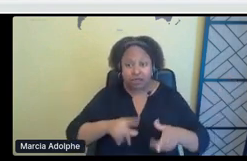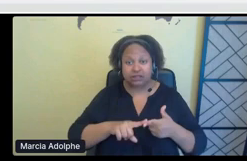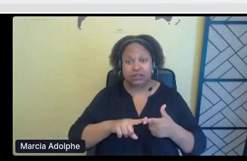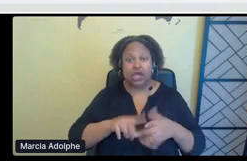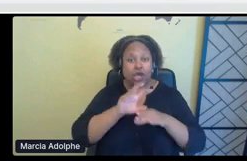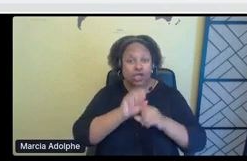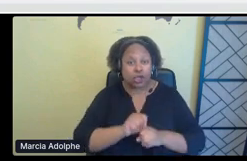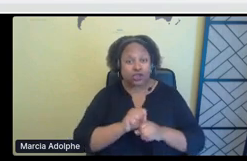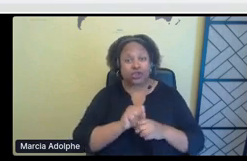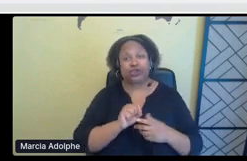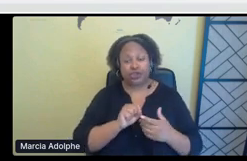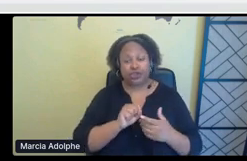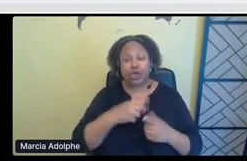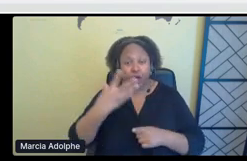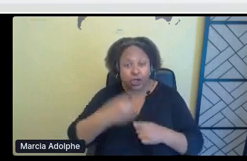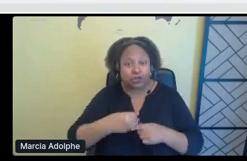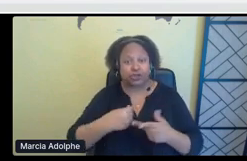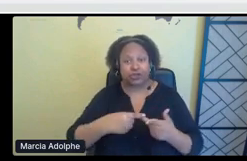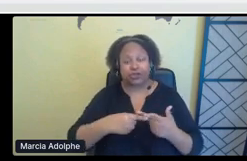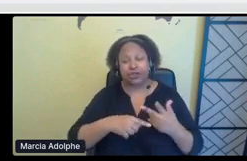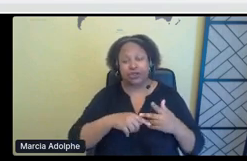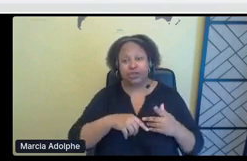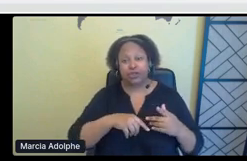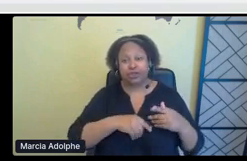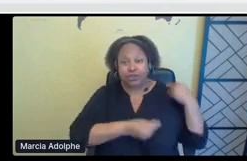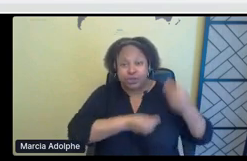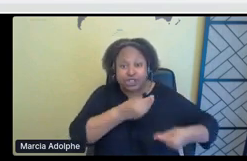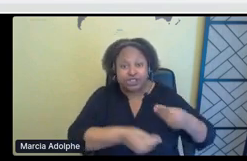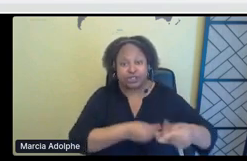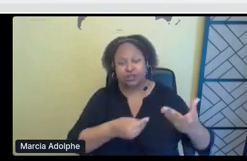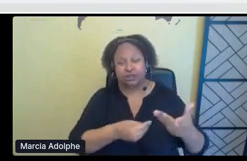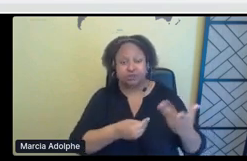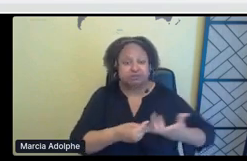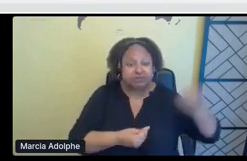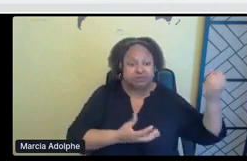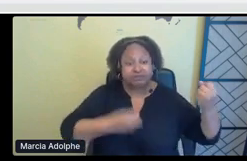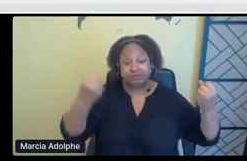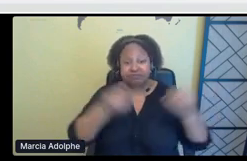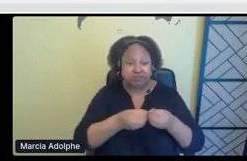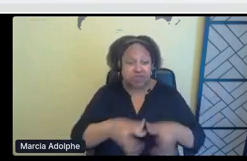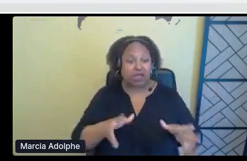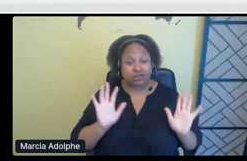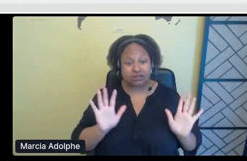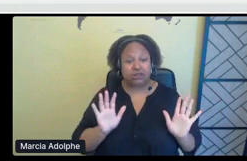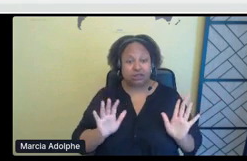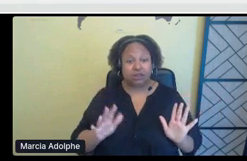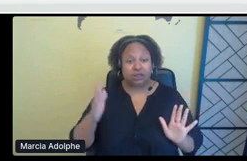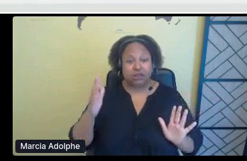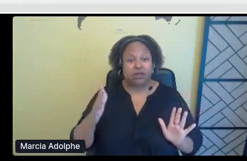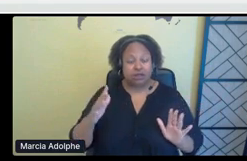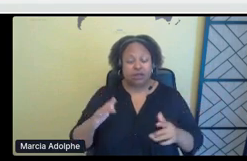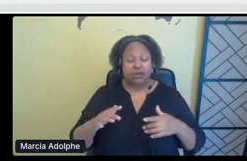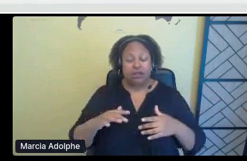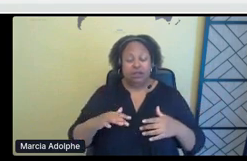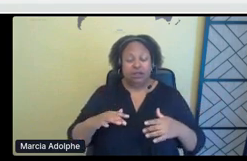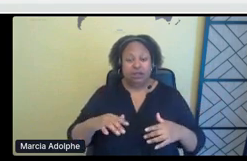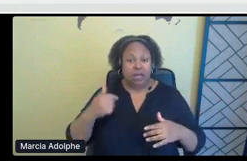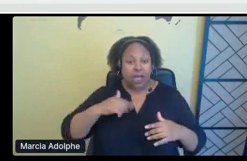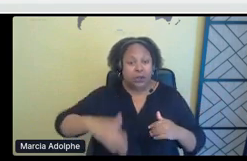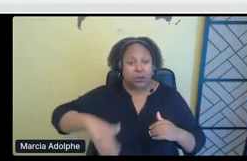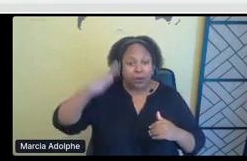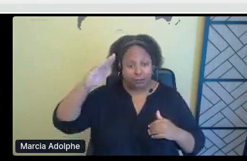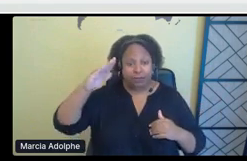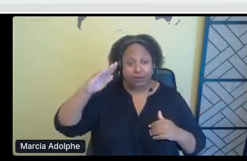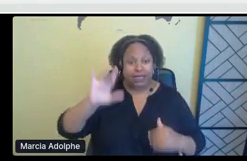is, is just that it is, um, when you are surrounded by such beauty, when you, I grew up in